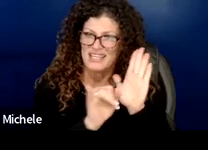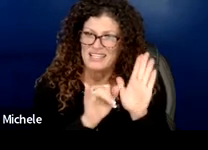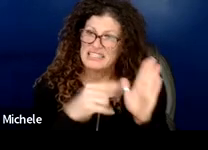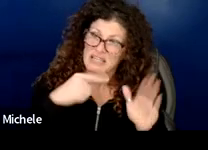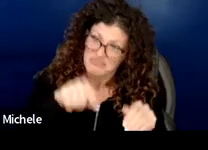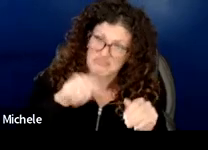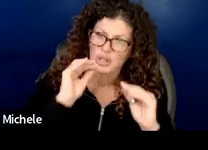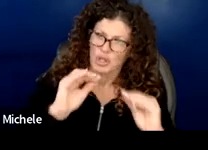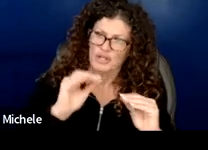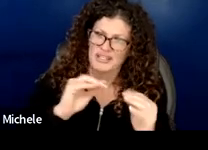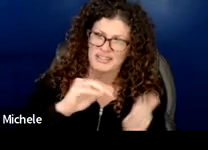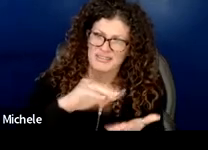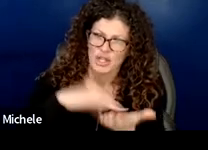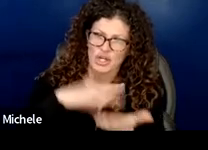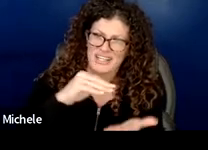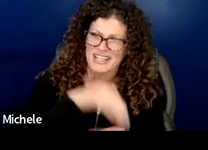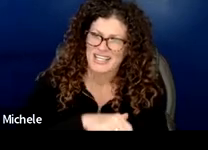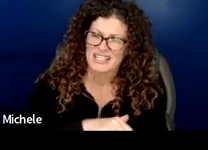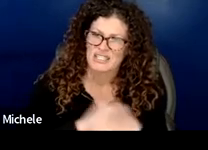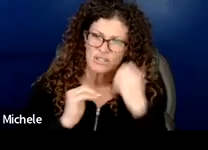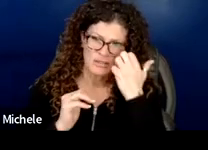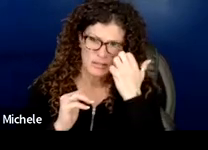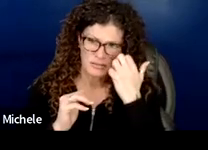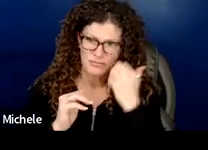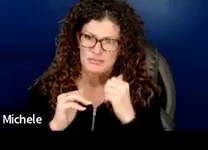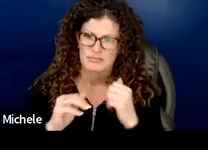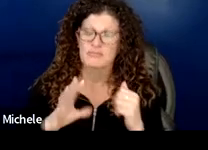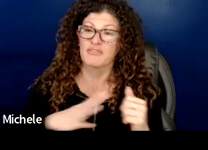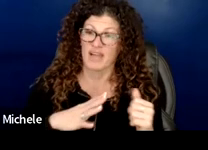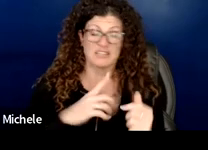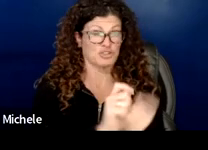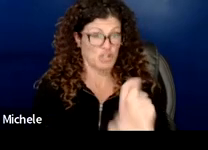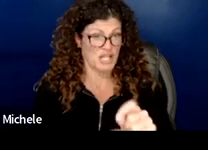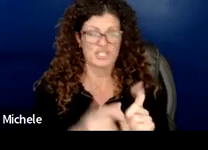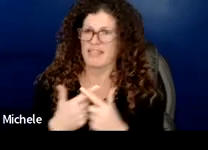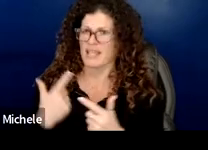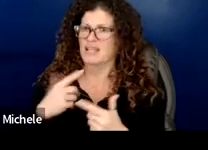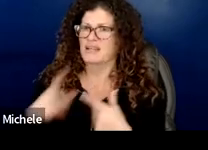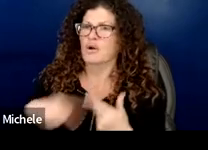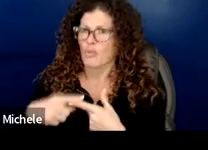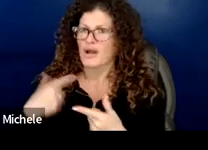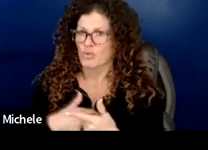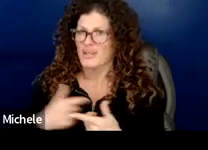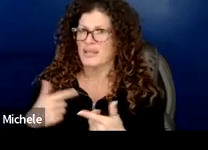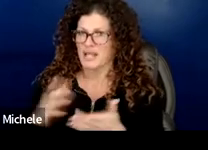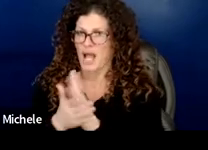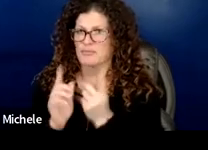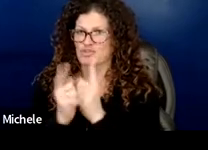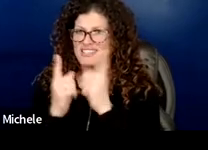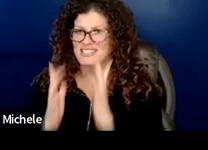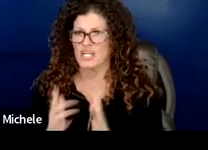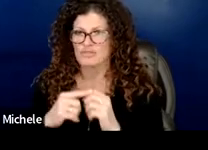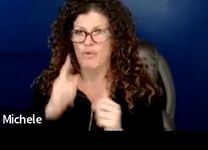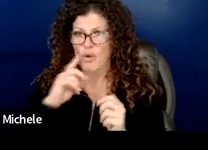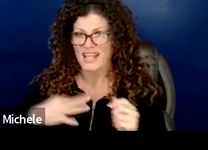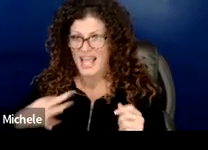once we make that change i think what we need to do is become translators right for folks who are reading things differently so that we can bring so that we